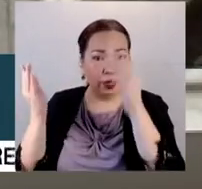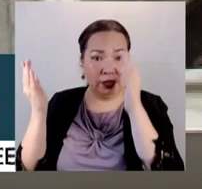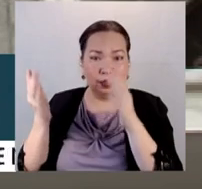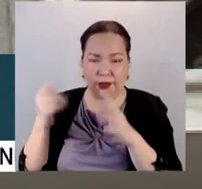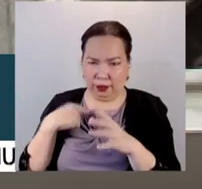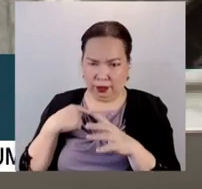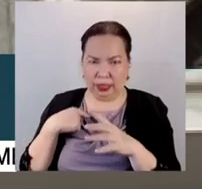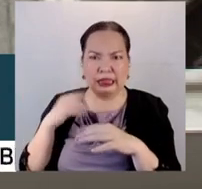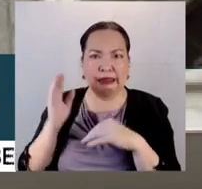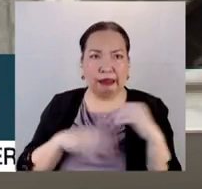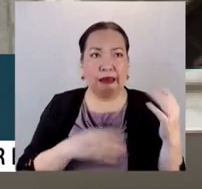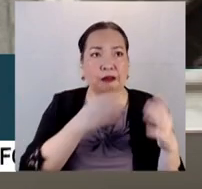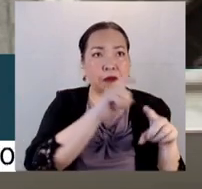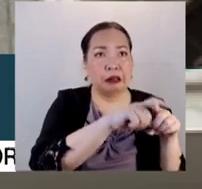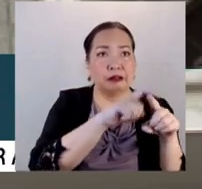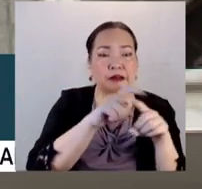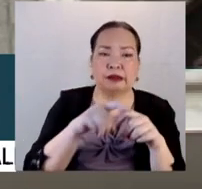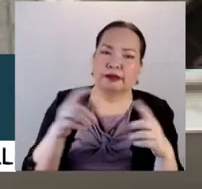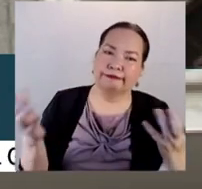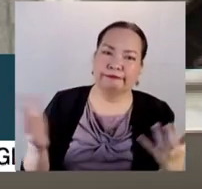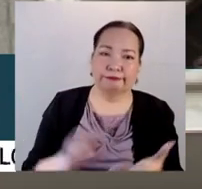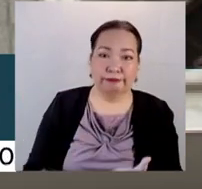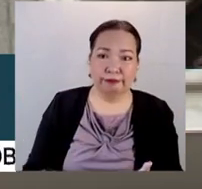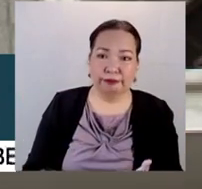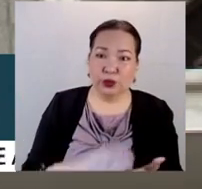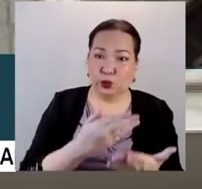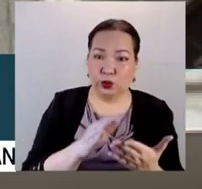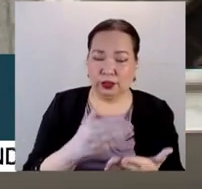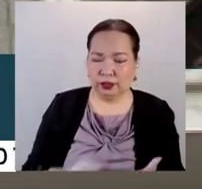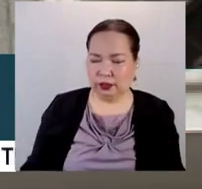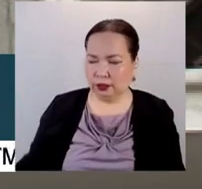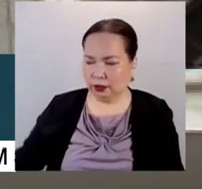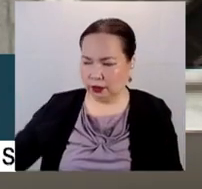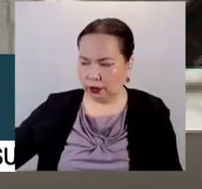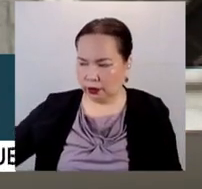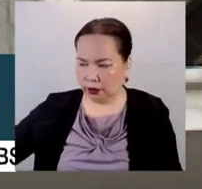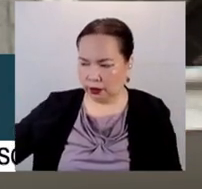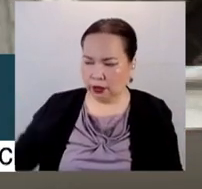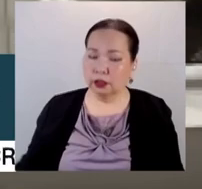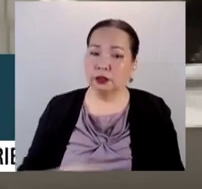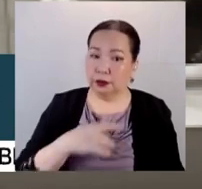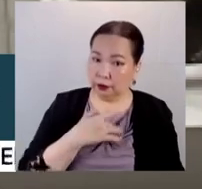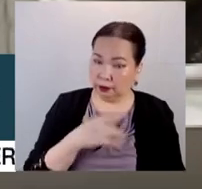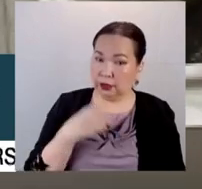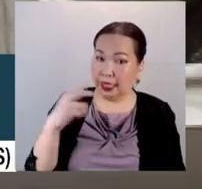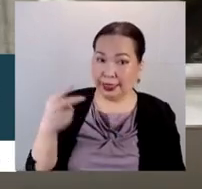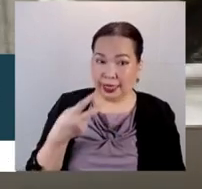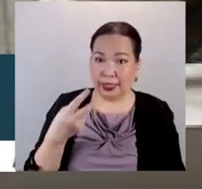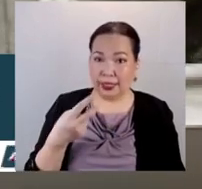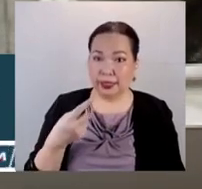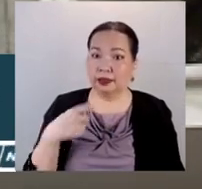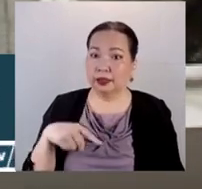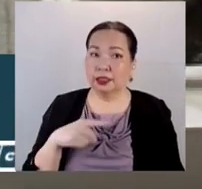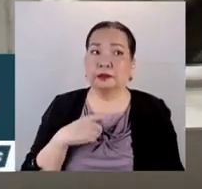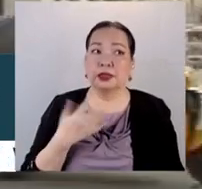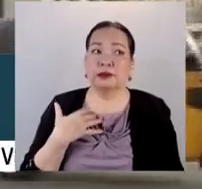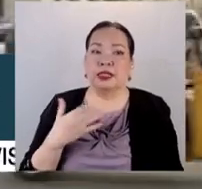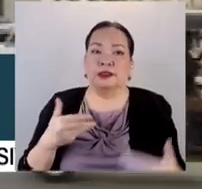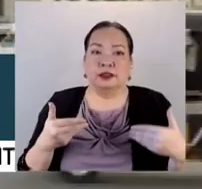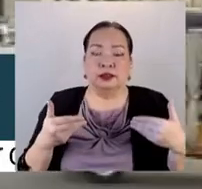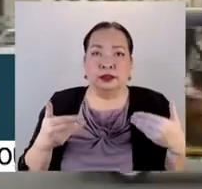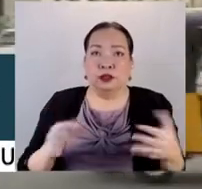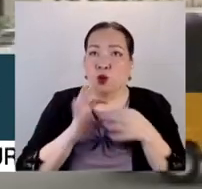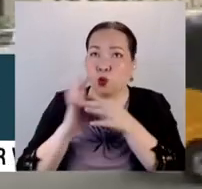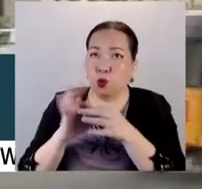a lot of money for purposes of renting the different places. So number one, number two is just for us to properly